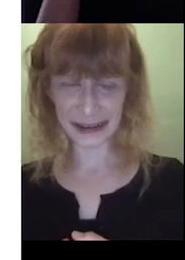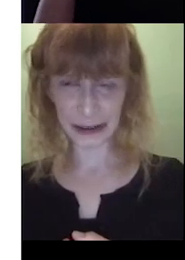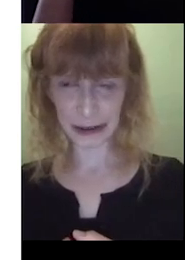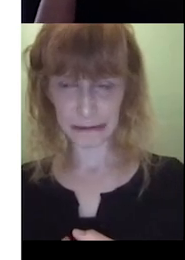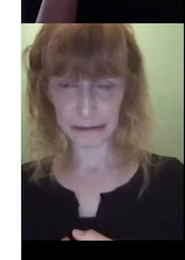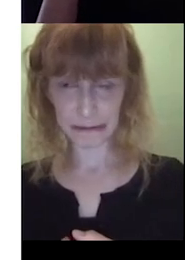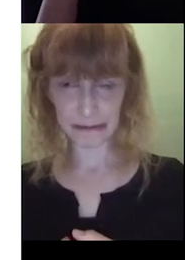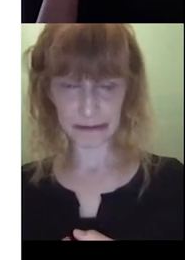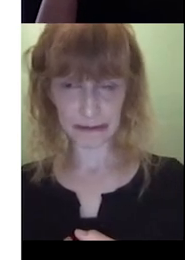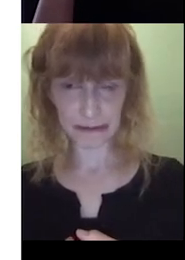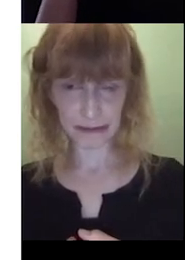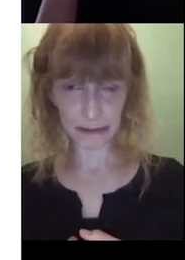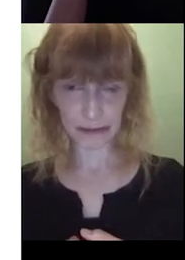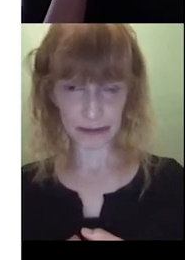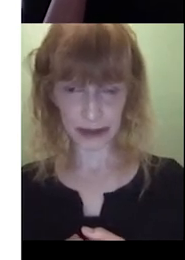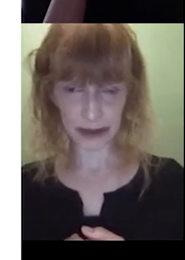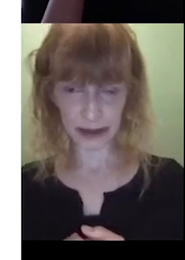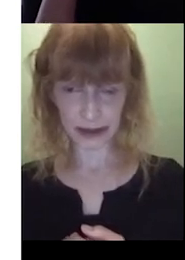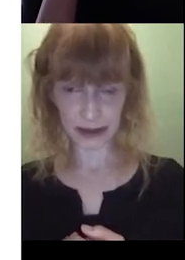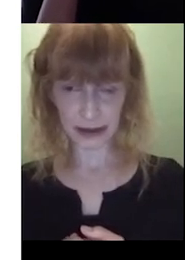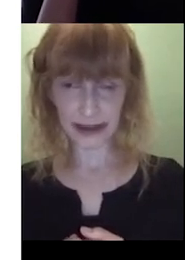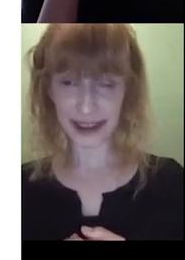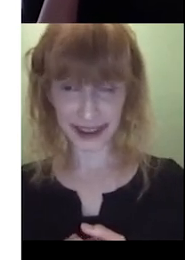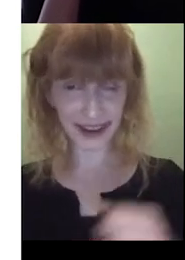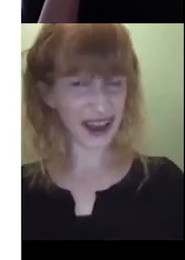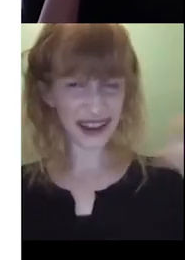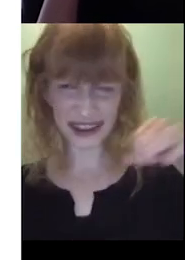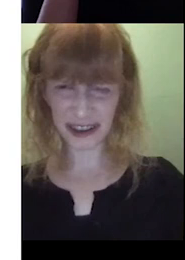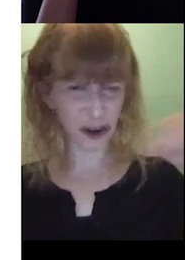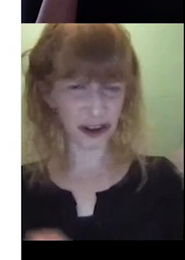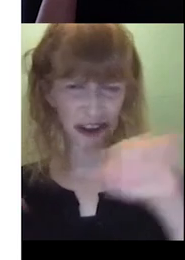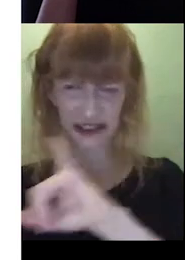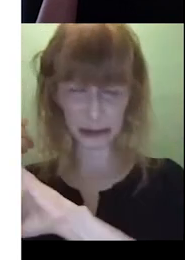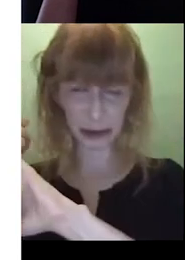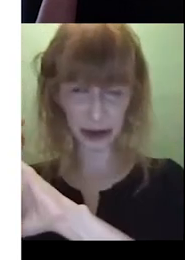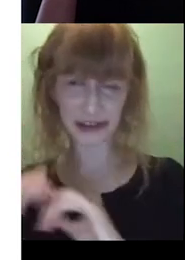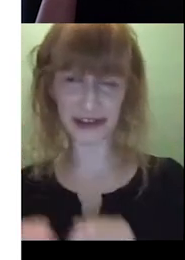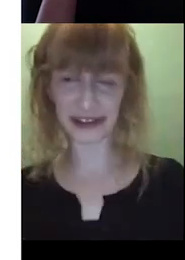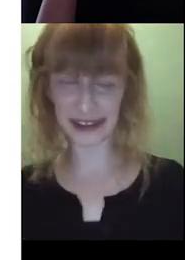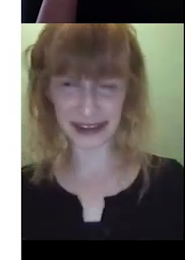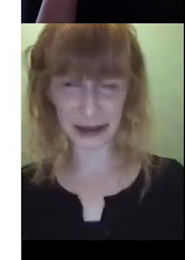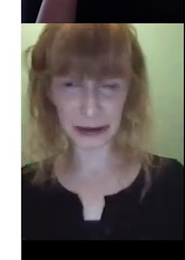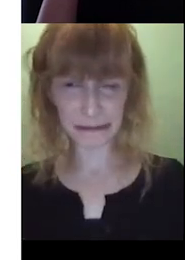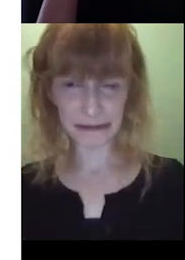I think you could also say something like, oh, that's not spot. Yeah, that's not spot.